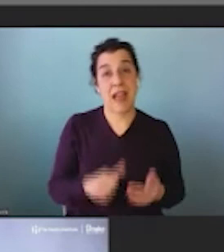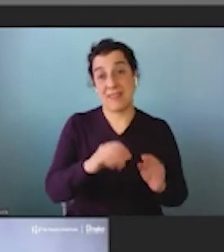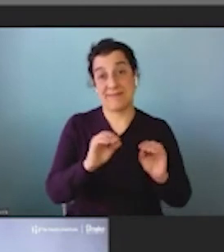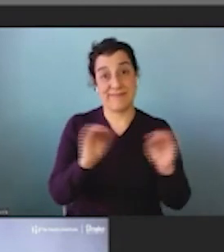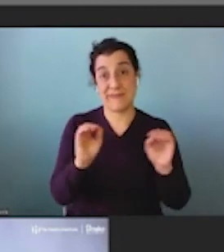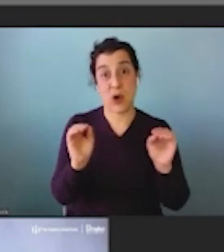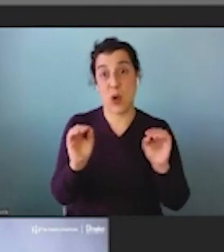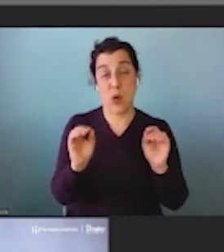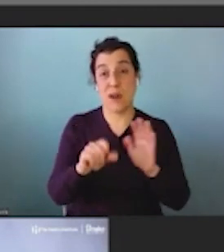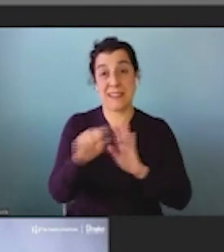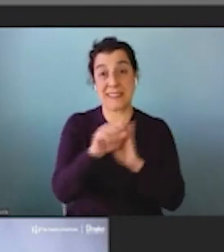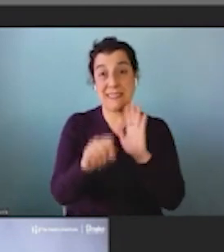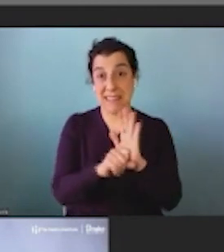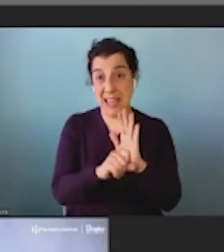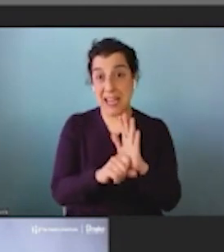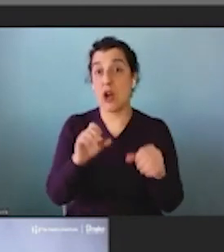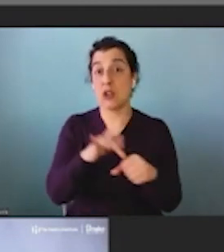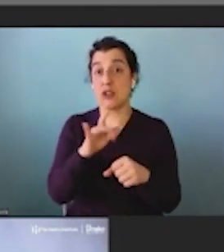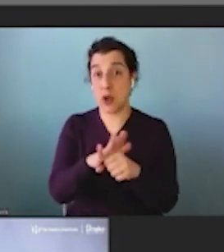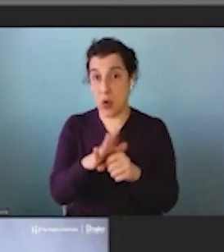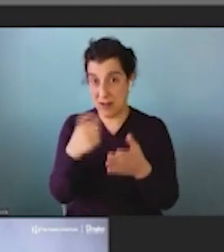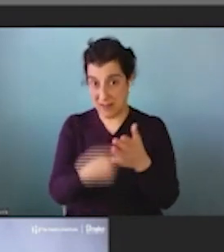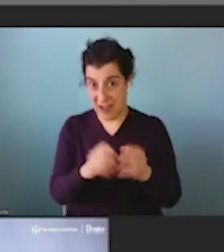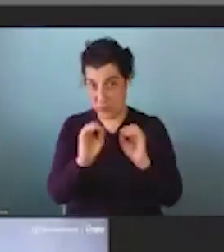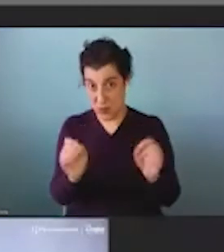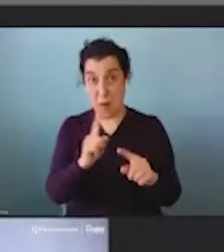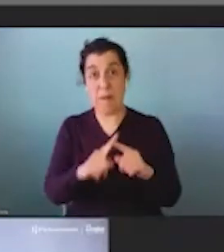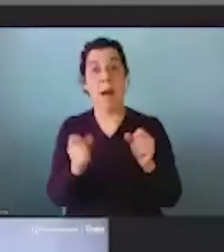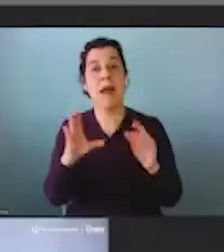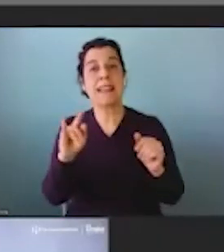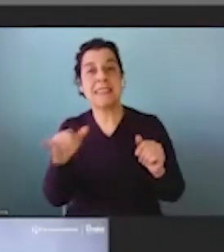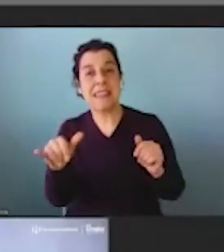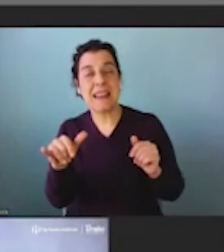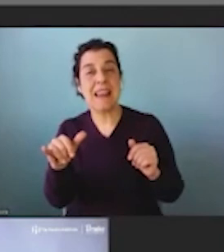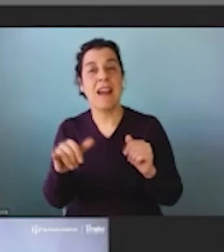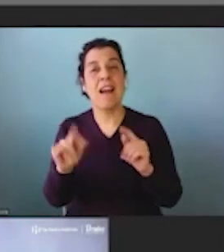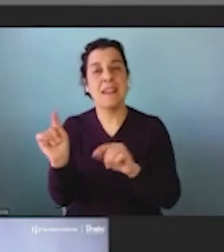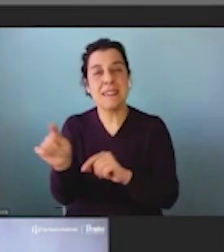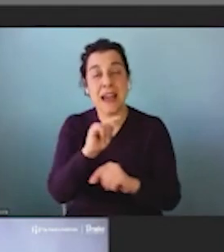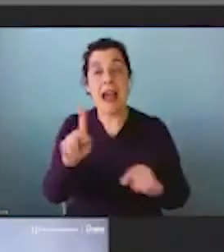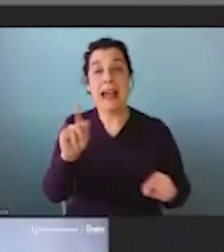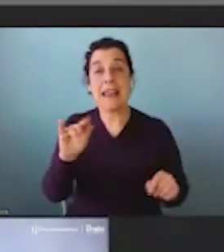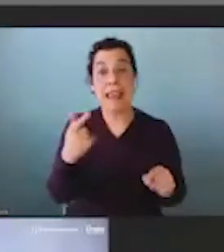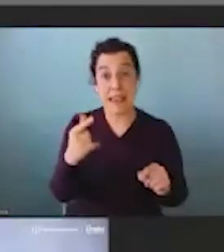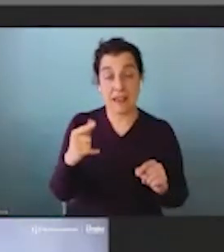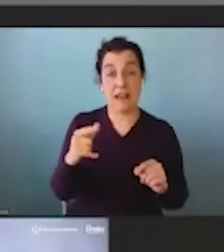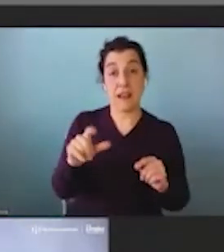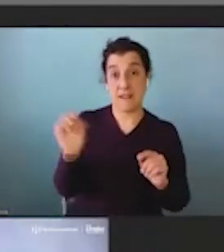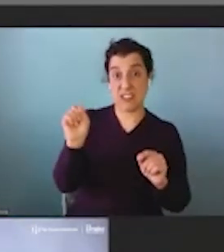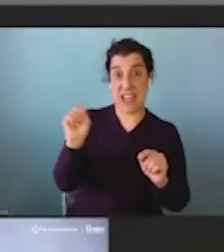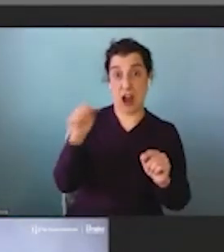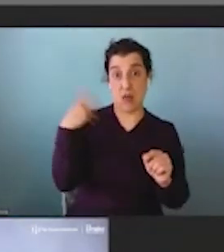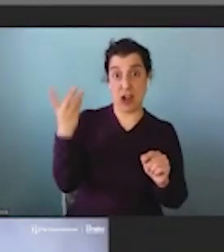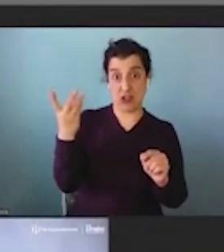soda tax passed, but there's been many county and city taxes passed. And I think King County, where Seattle, Washington is, is a really good